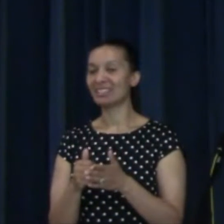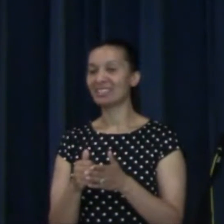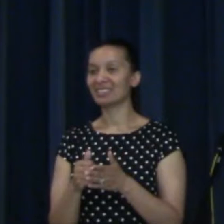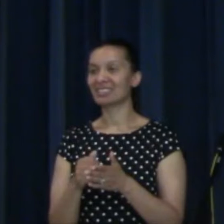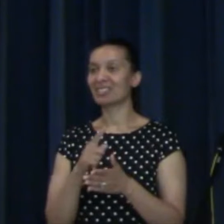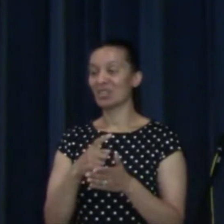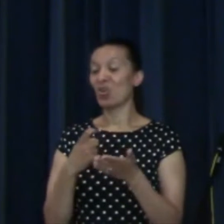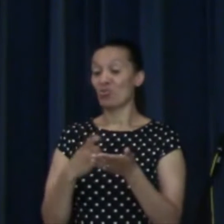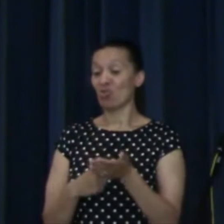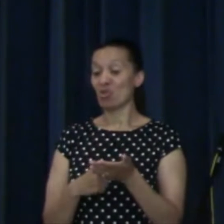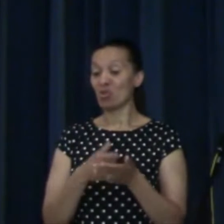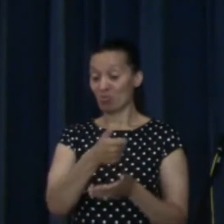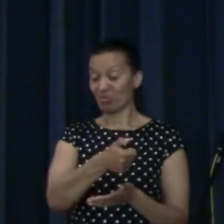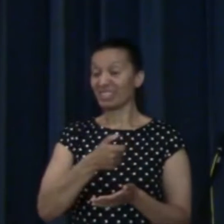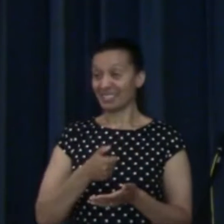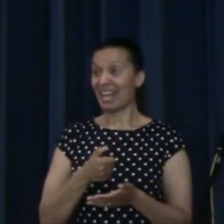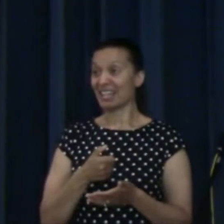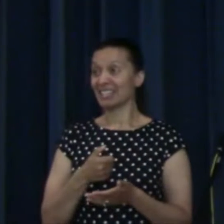finished at three.